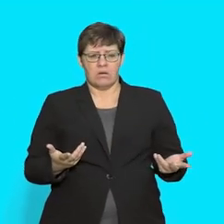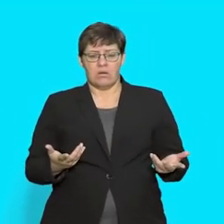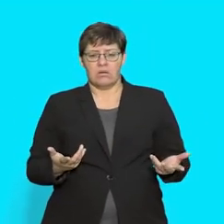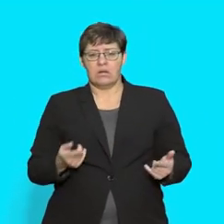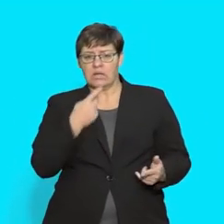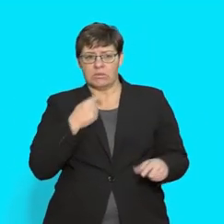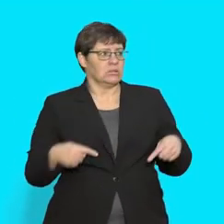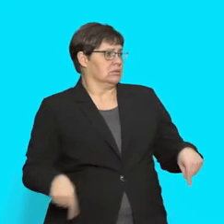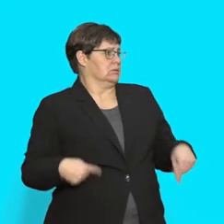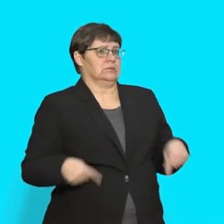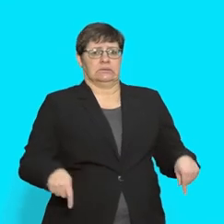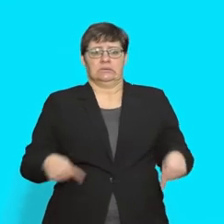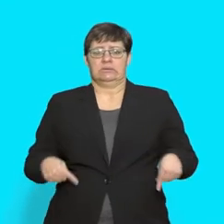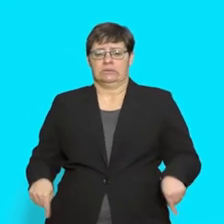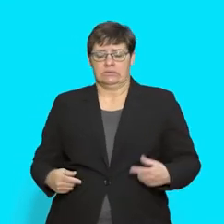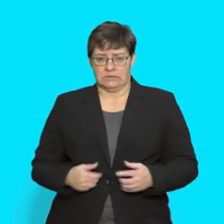started to shake.